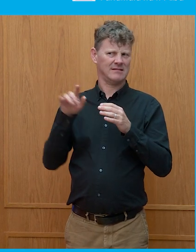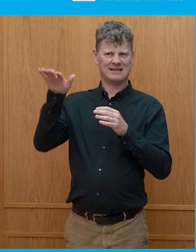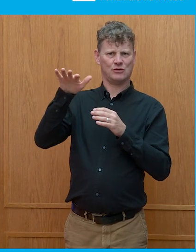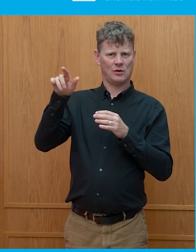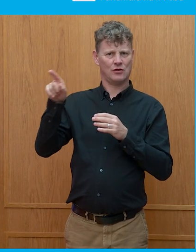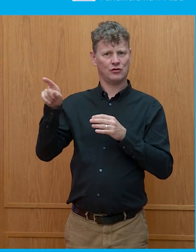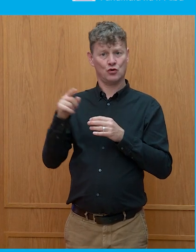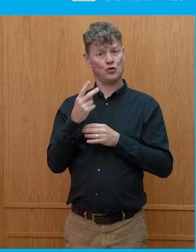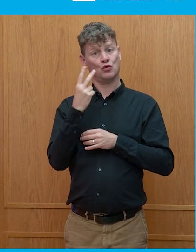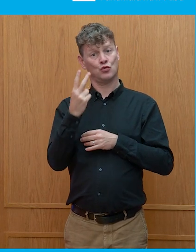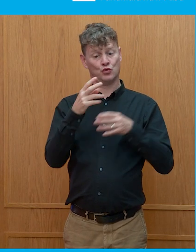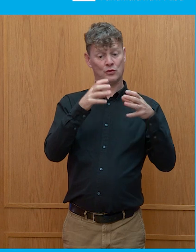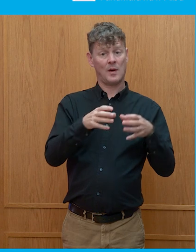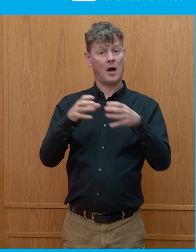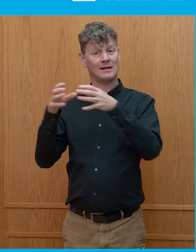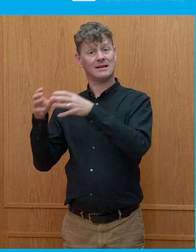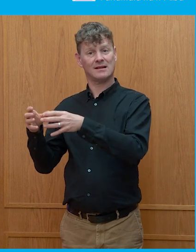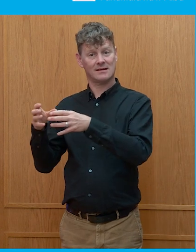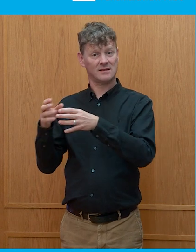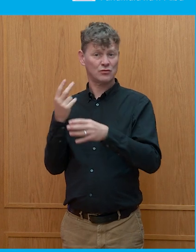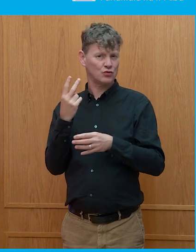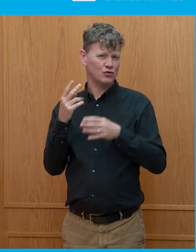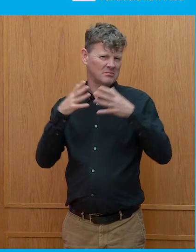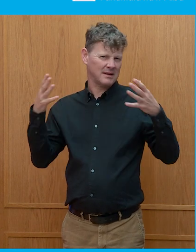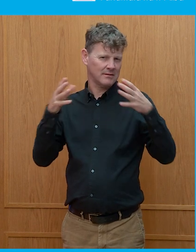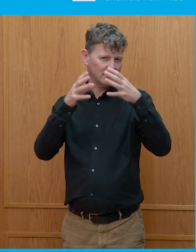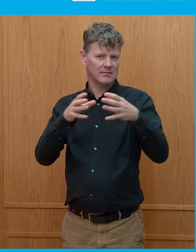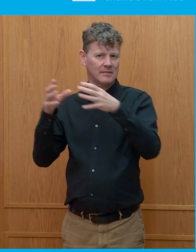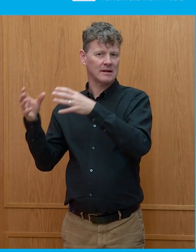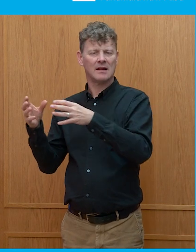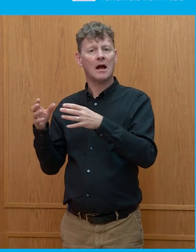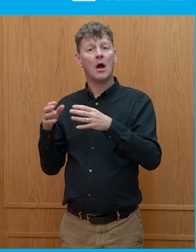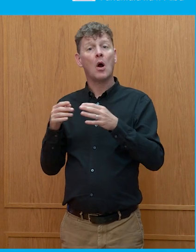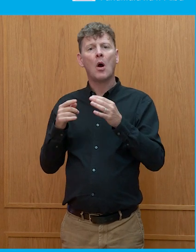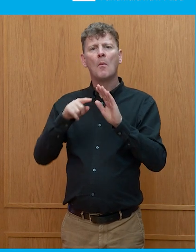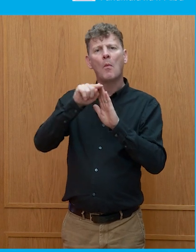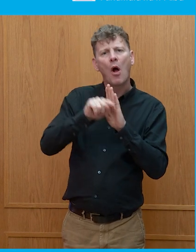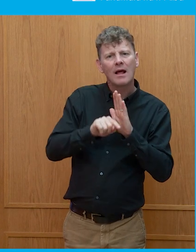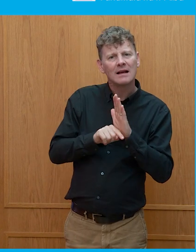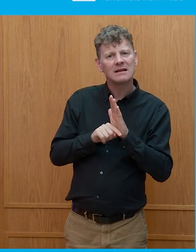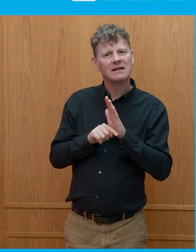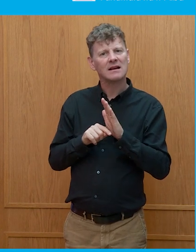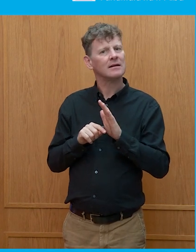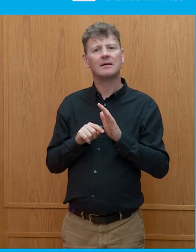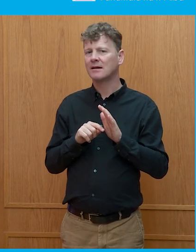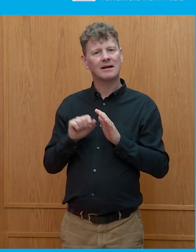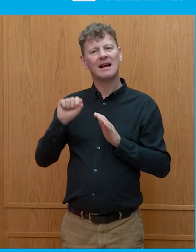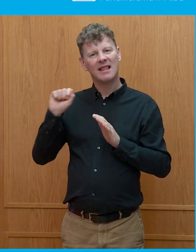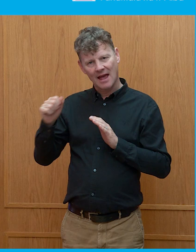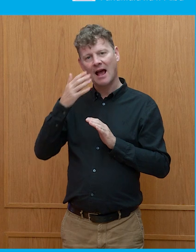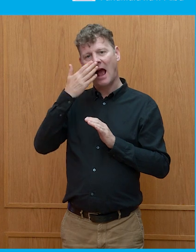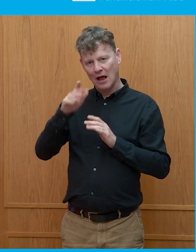two major parties that we vote for, it's less about policy than their attitude towards China.